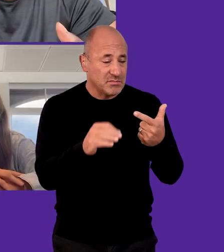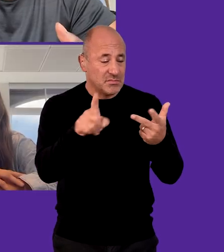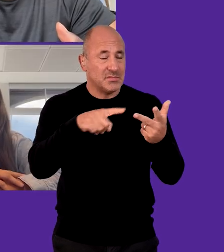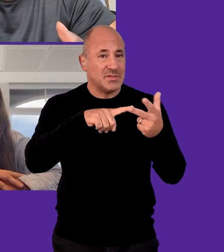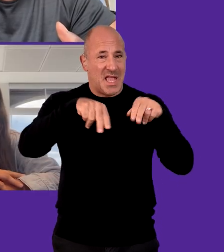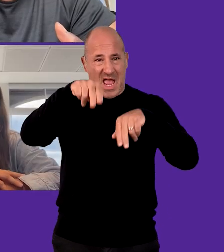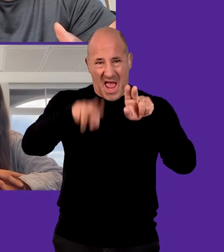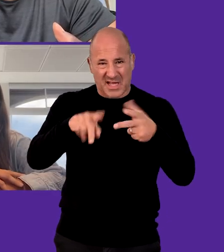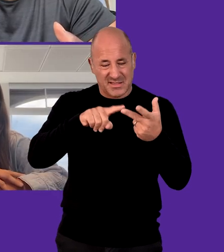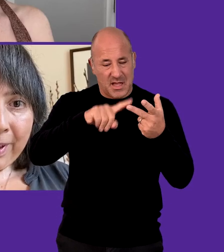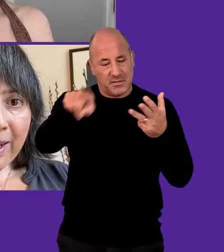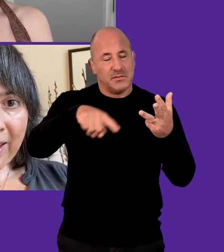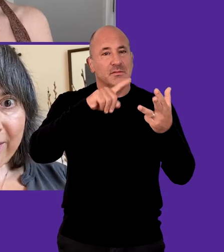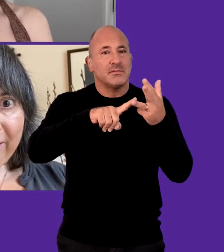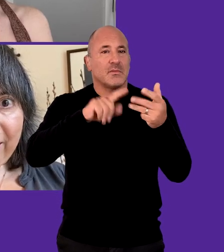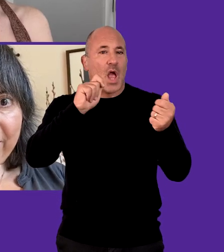Ask